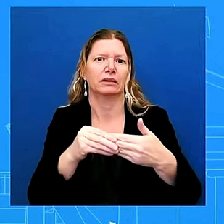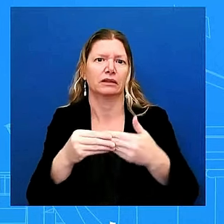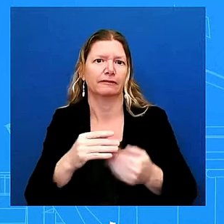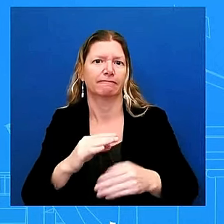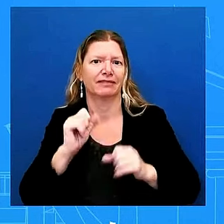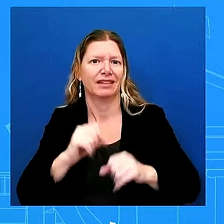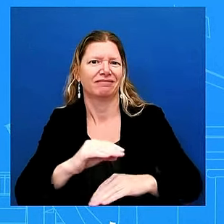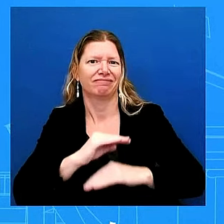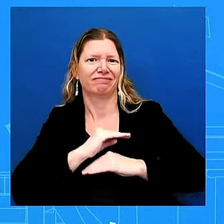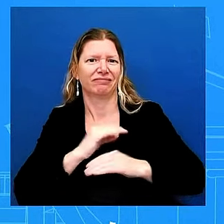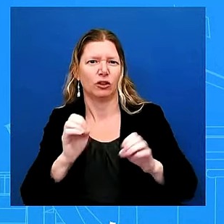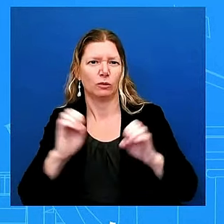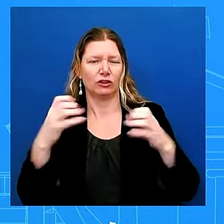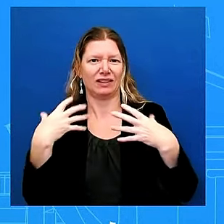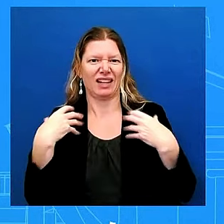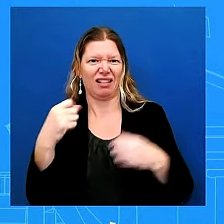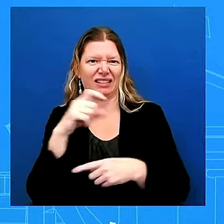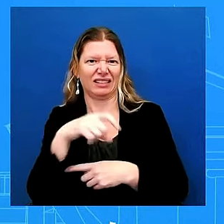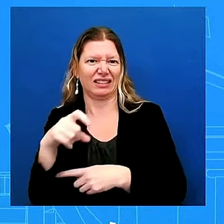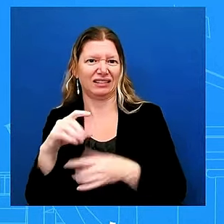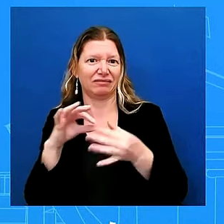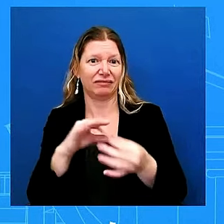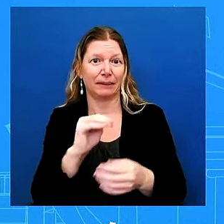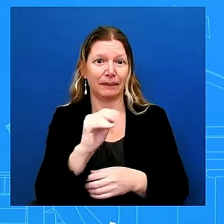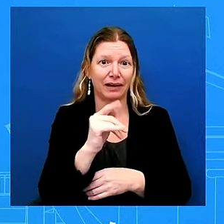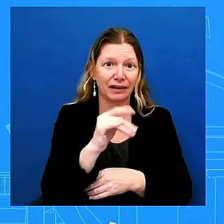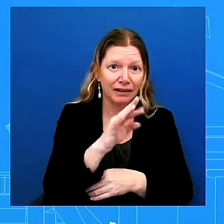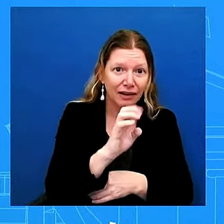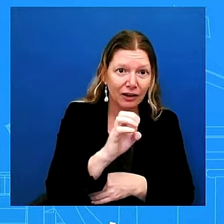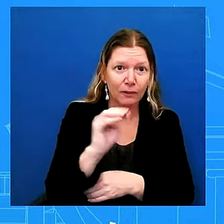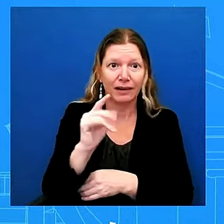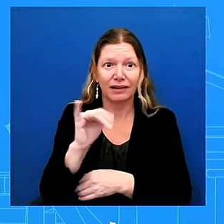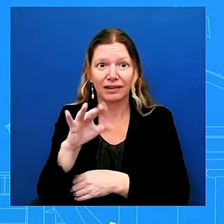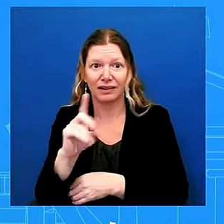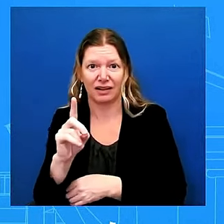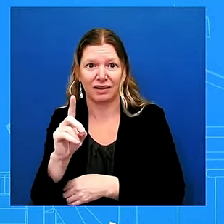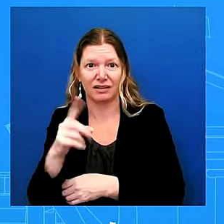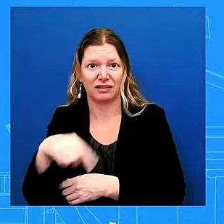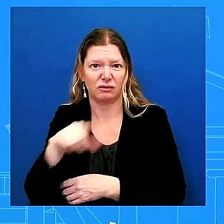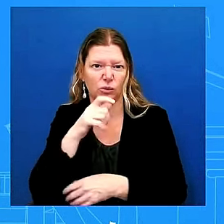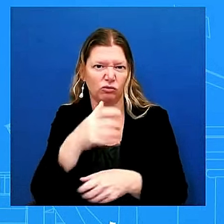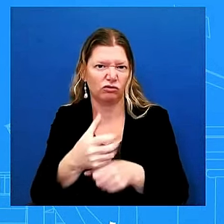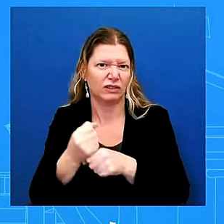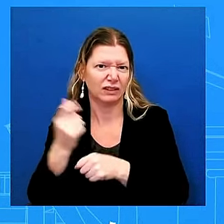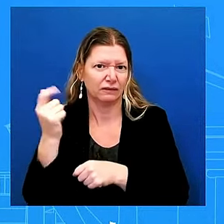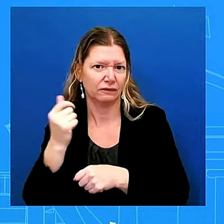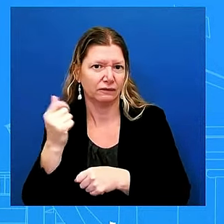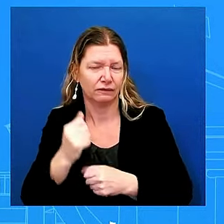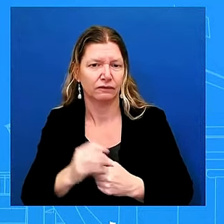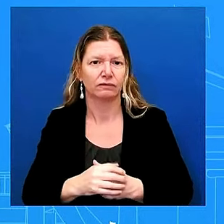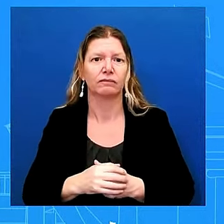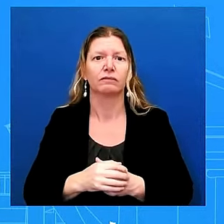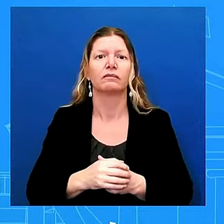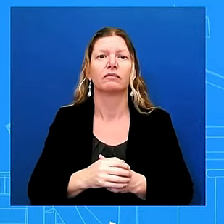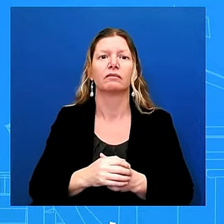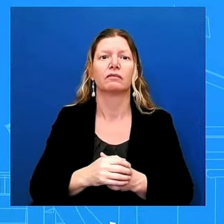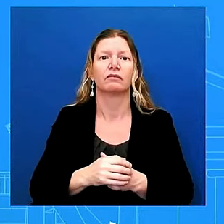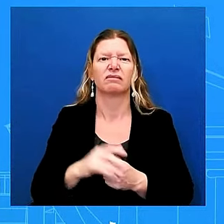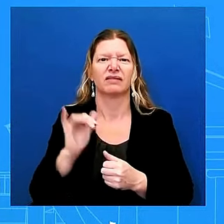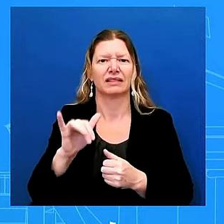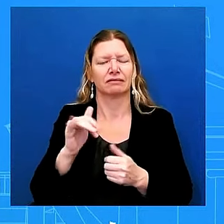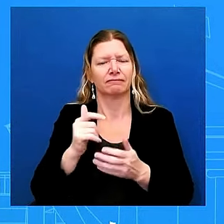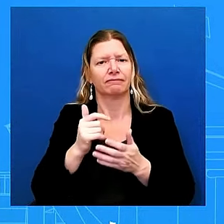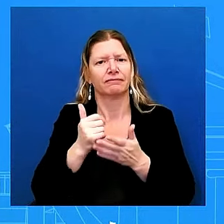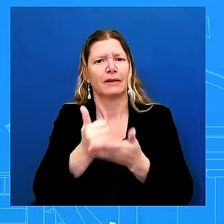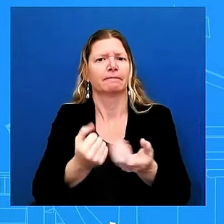in order for communities to begin functioning again we all know it's critical to have power restored and i want to tell you